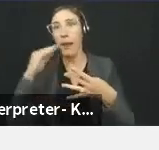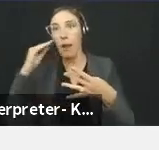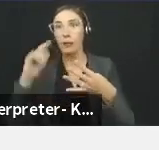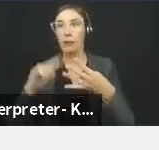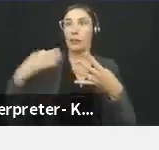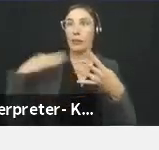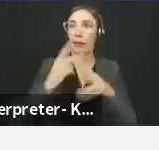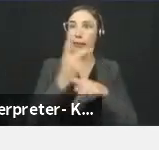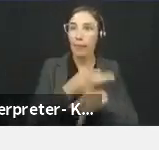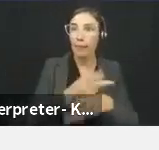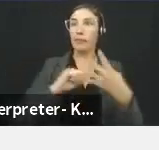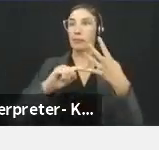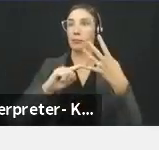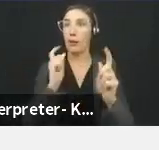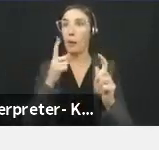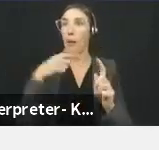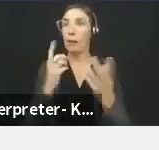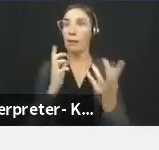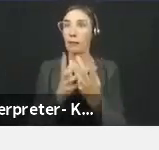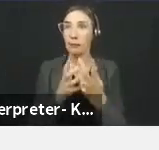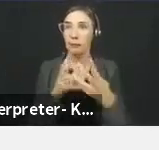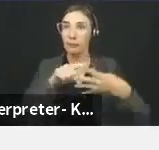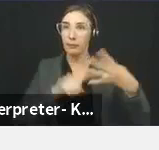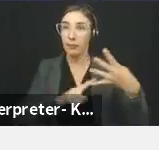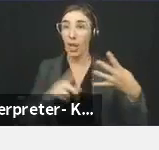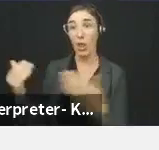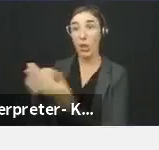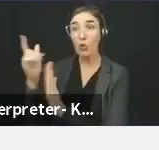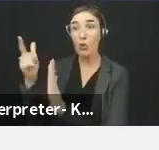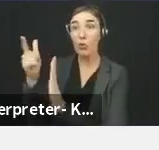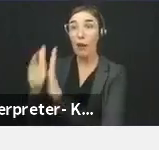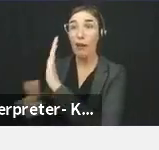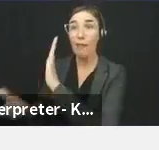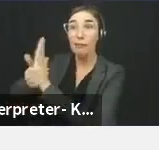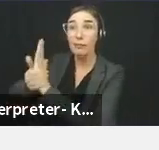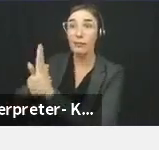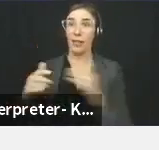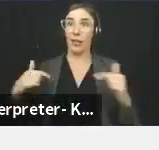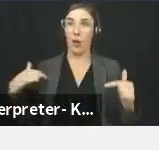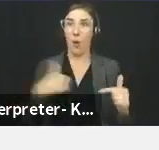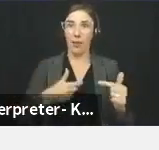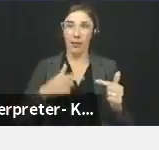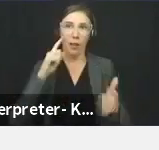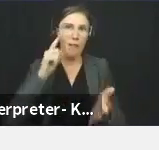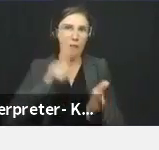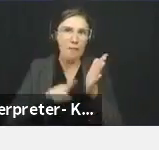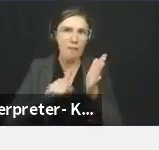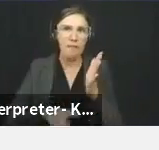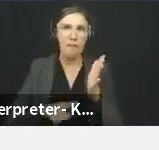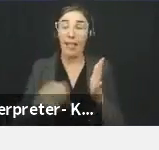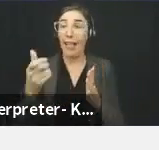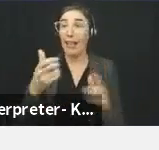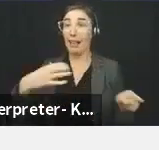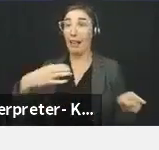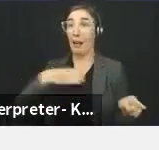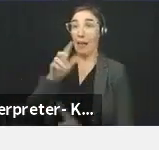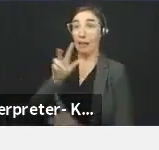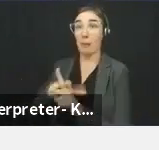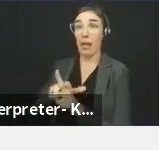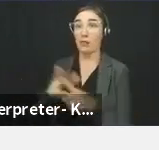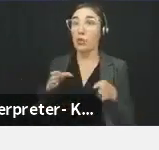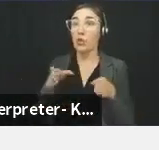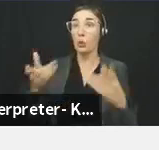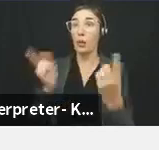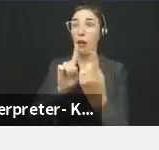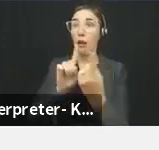Under this new amendment, the commission would be able to accept, investigate, and adjudicate complaints based on street harassment,